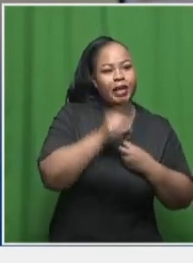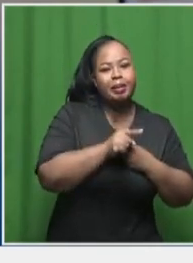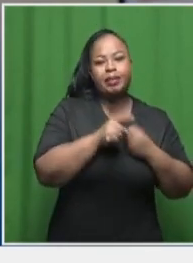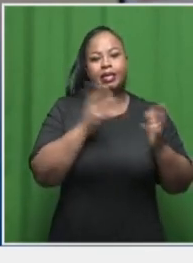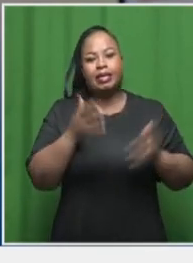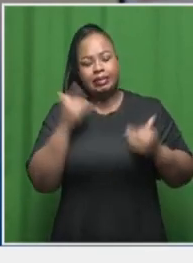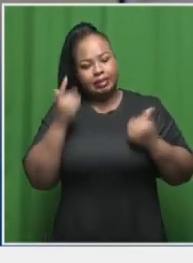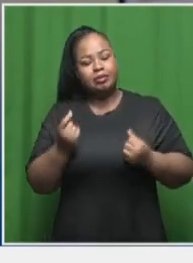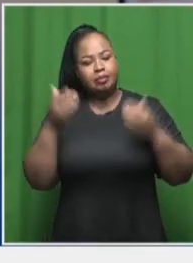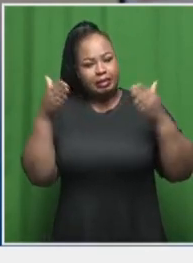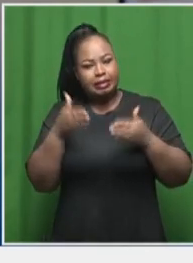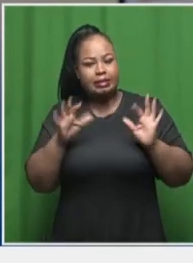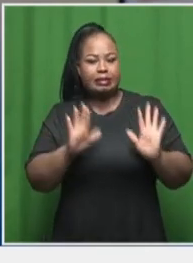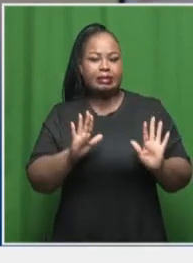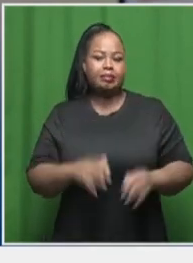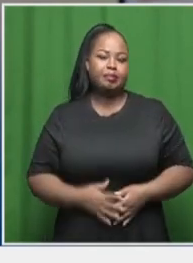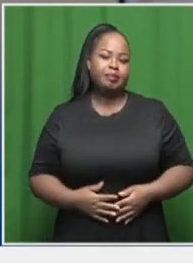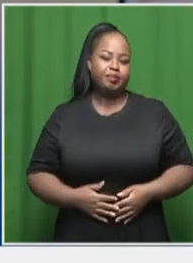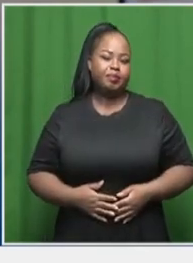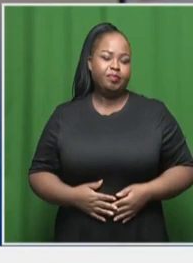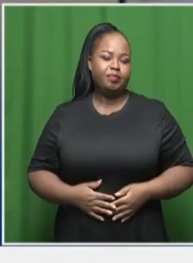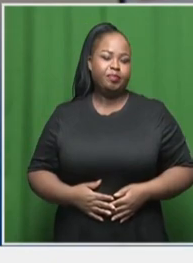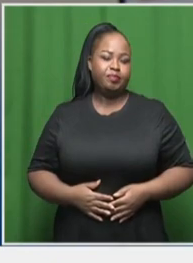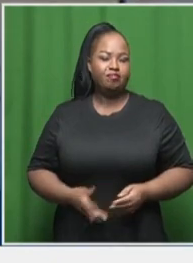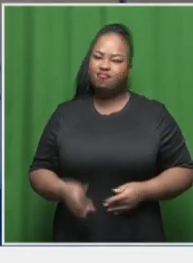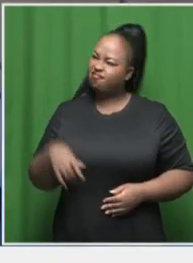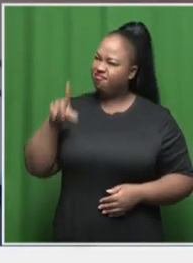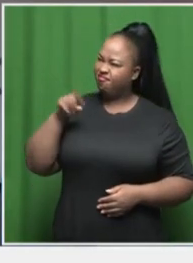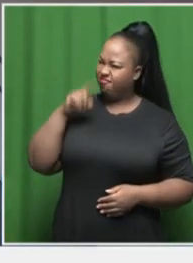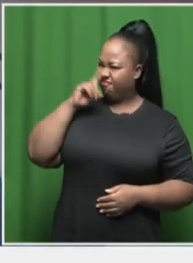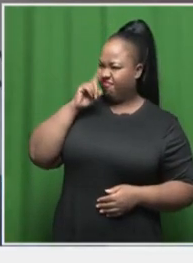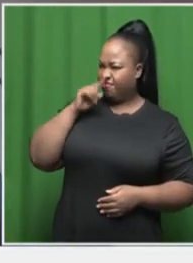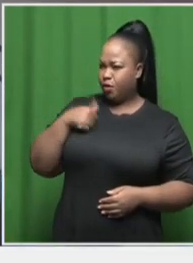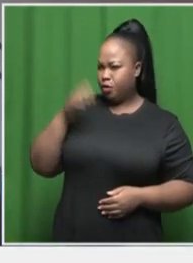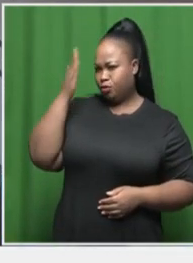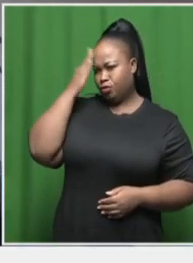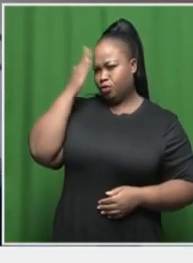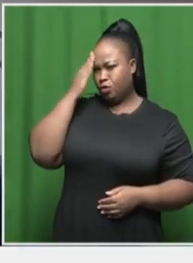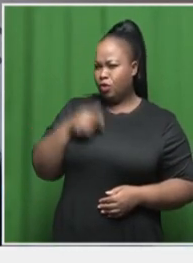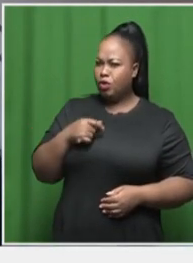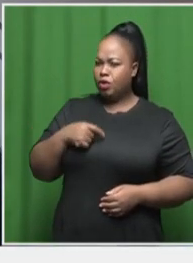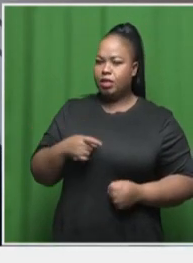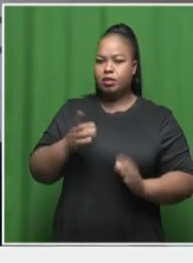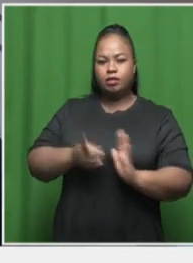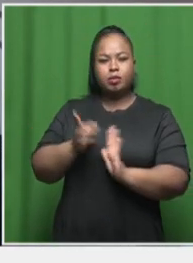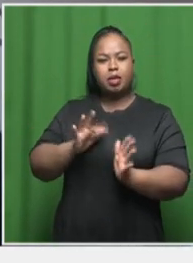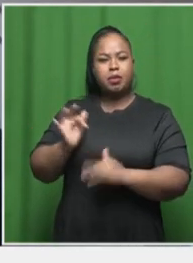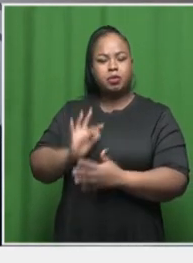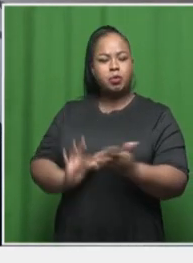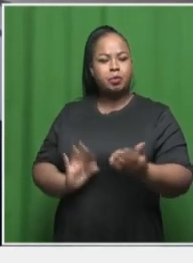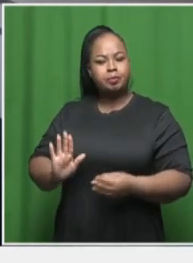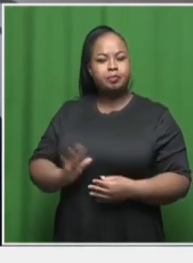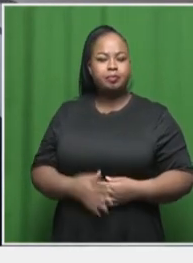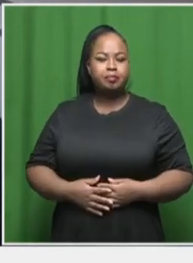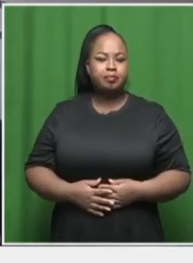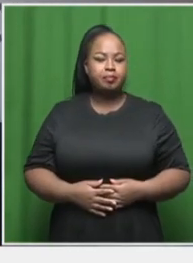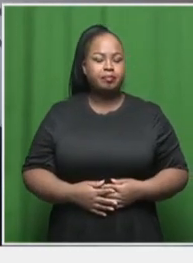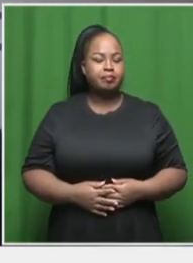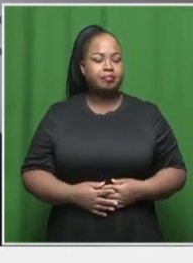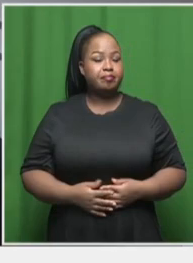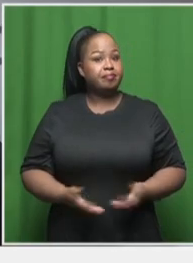Let's, let's keep it together. Okay. Yeah. I'm quite curious to know how this particular character develops in the story. Um,